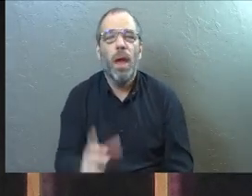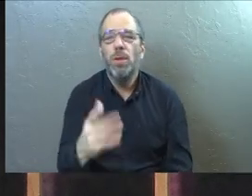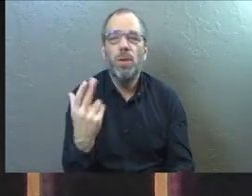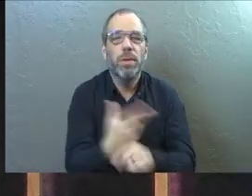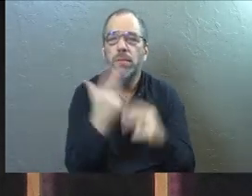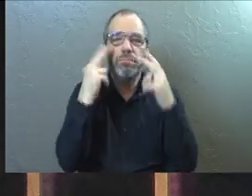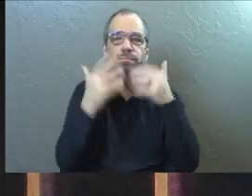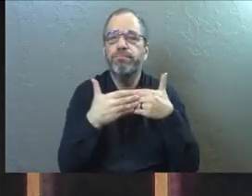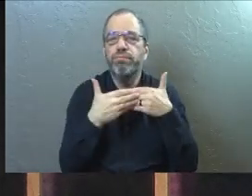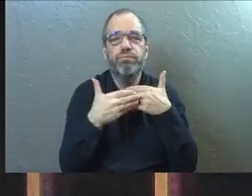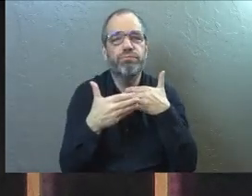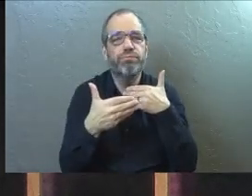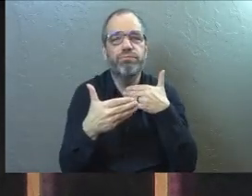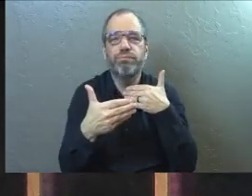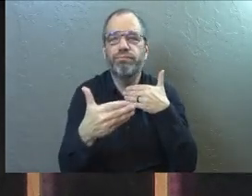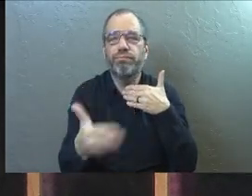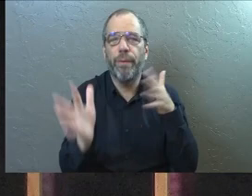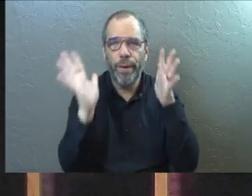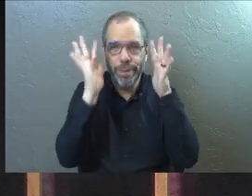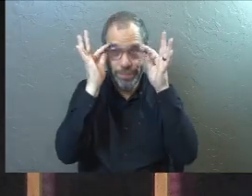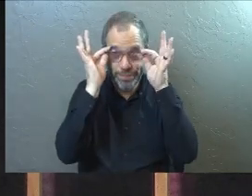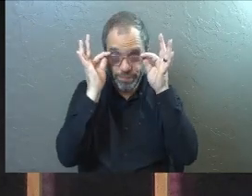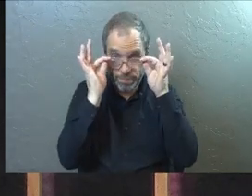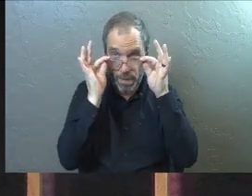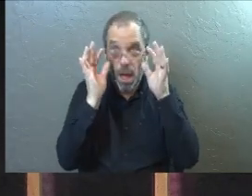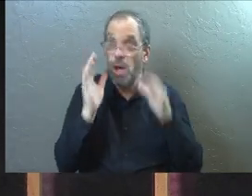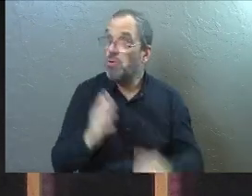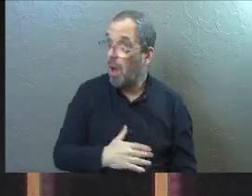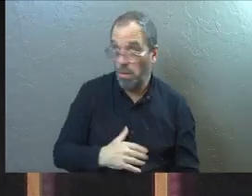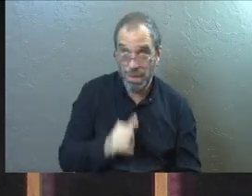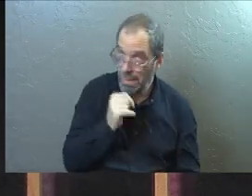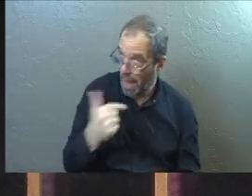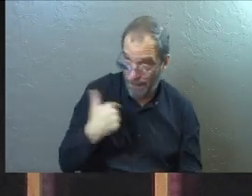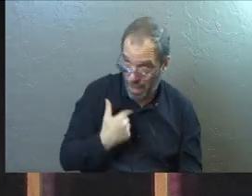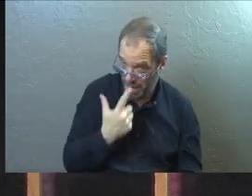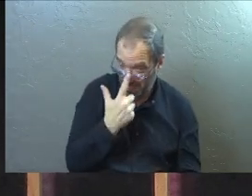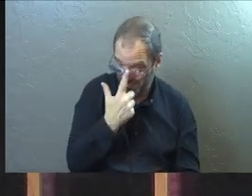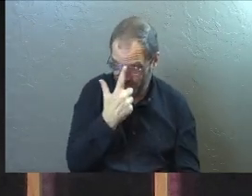You'll wear these for the rest of your life. No, I won't.